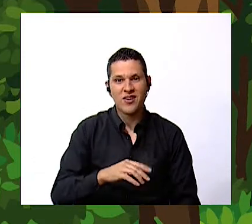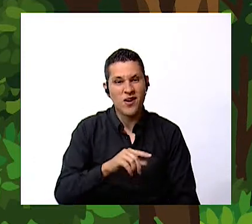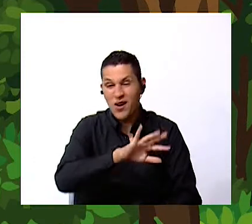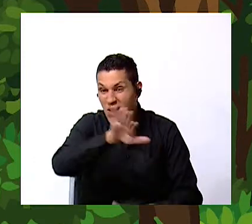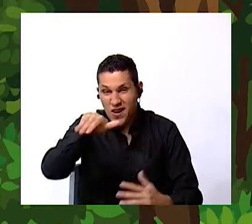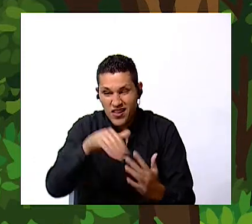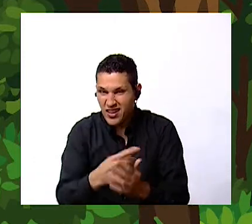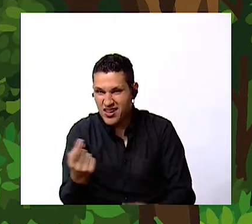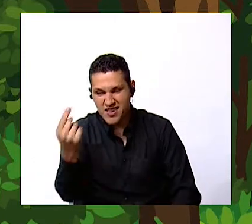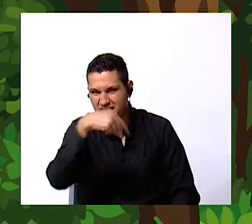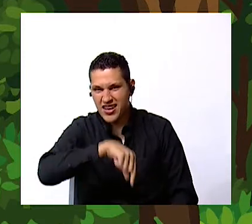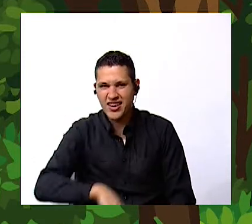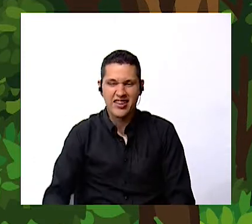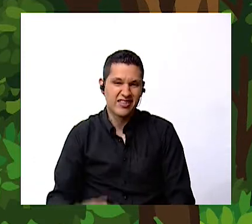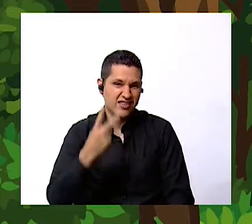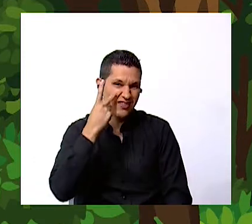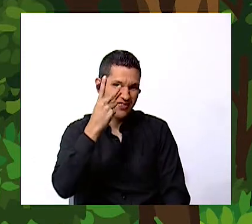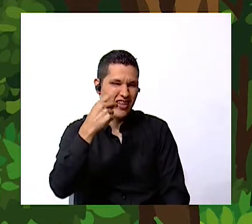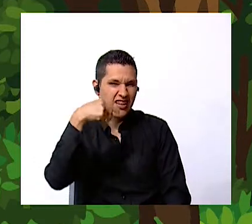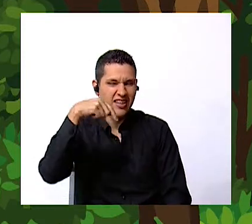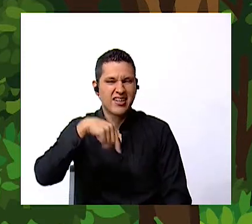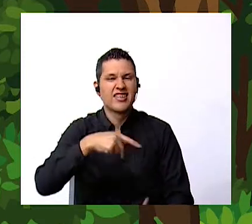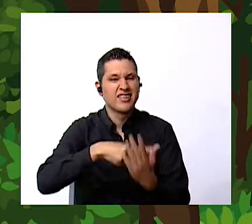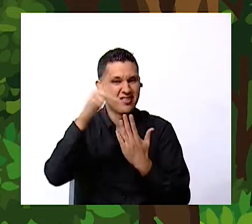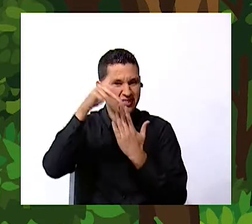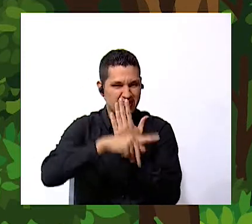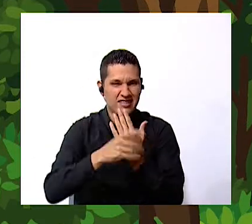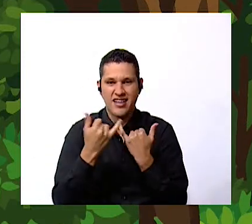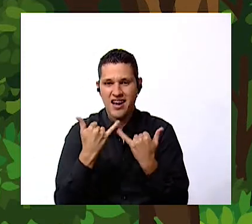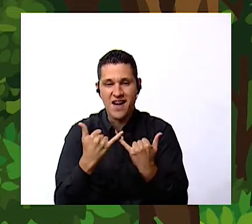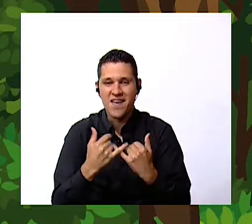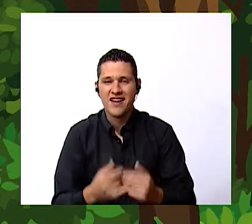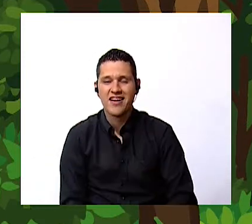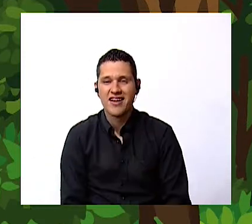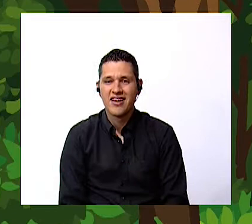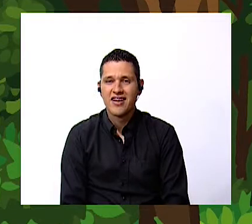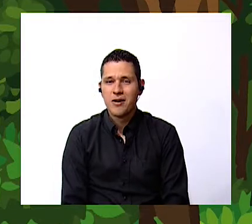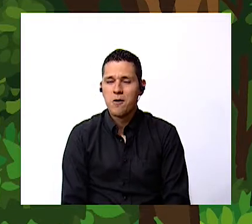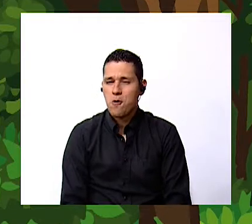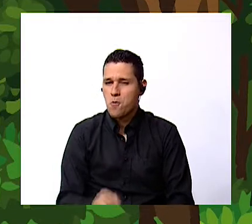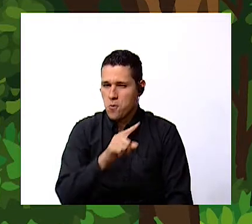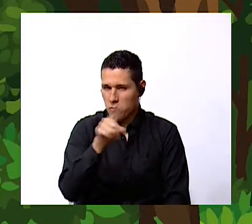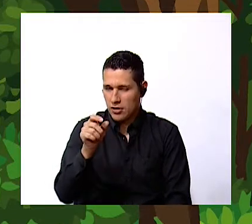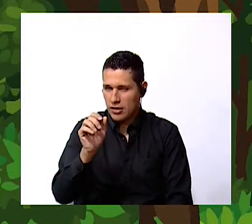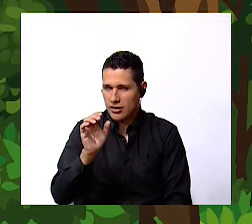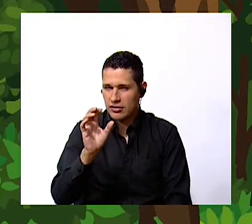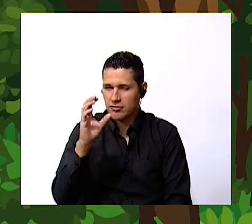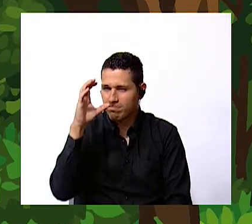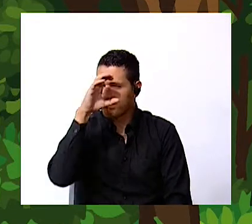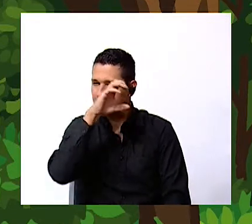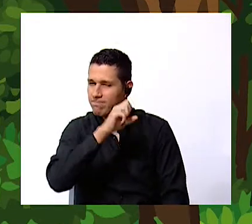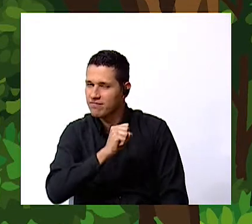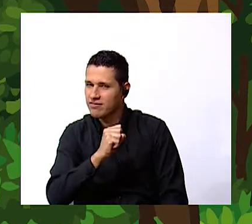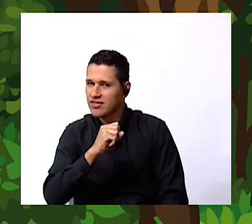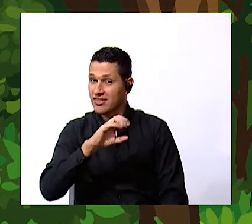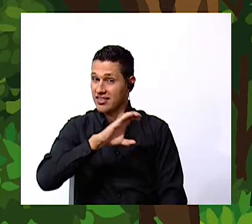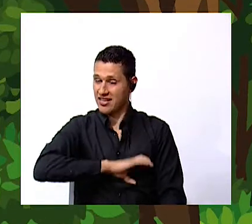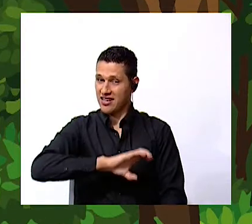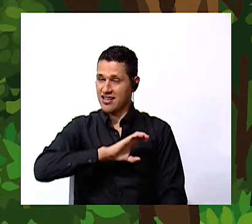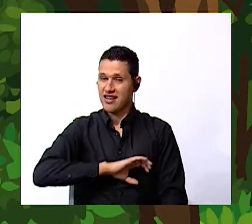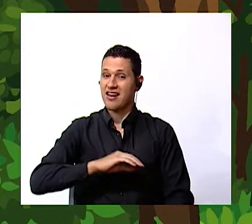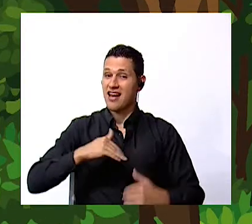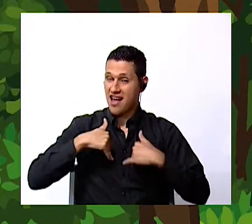here and watch this program now did you identify the characteristics of some animals